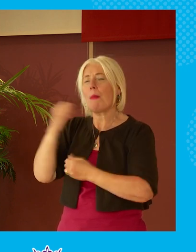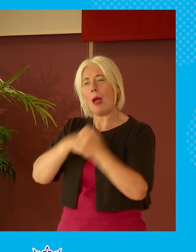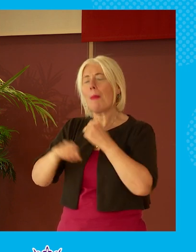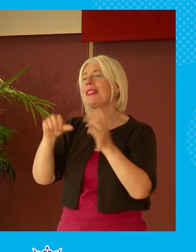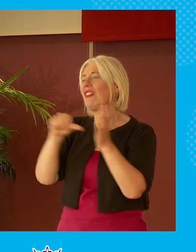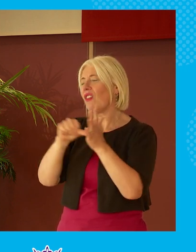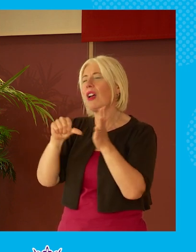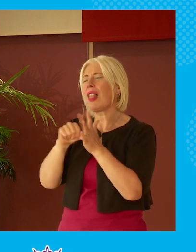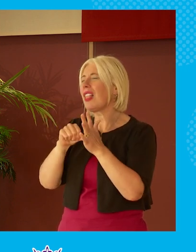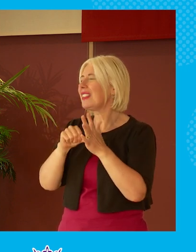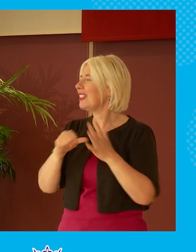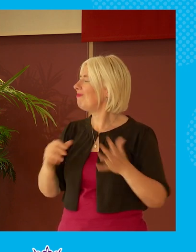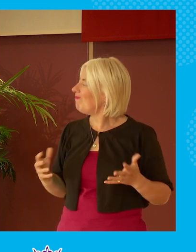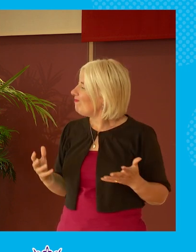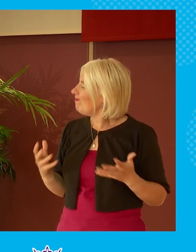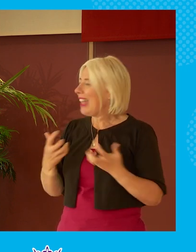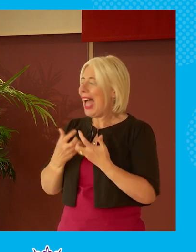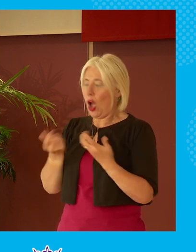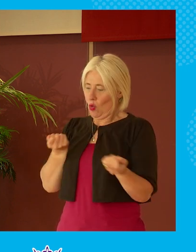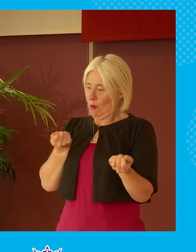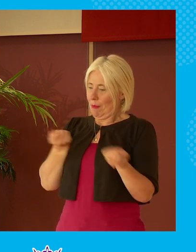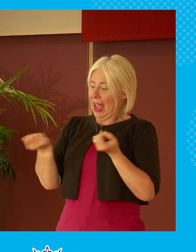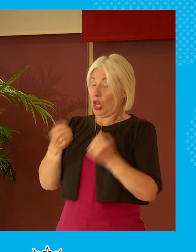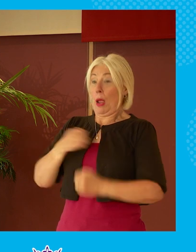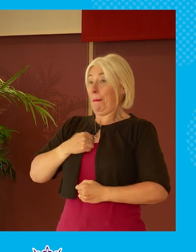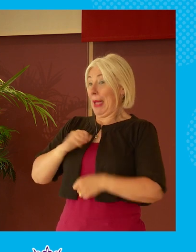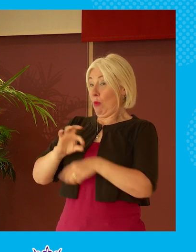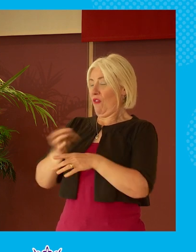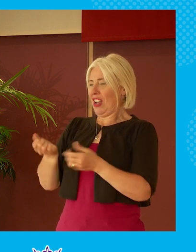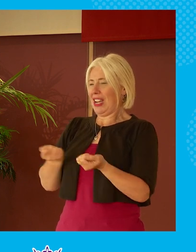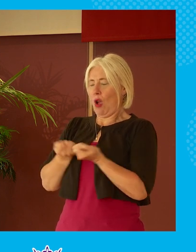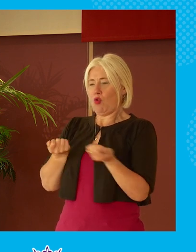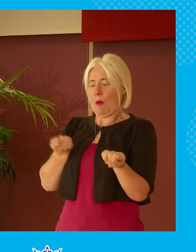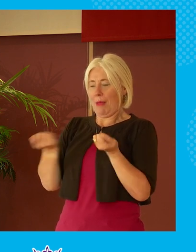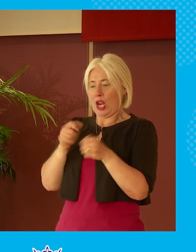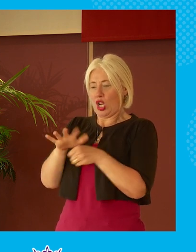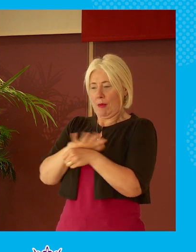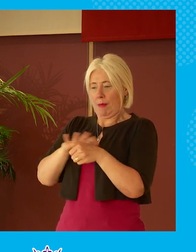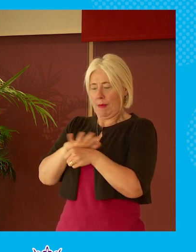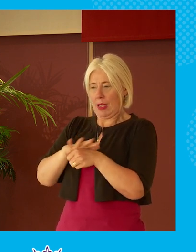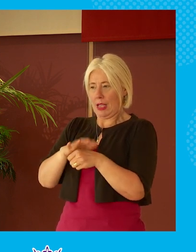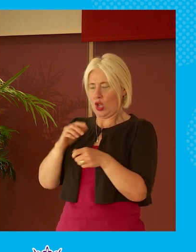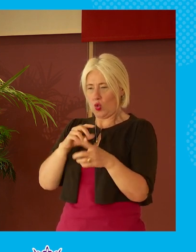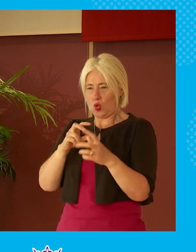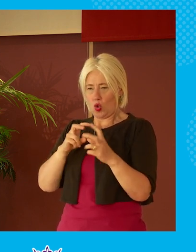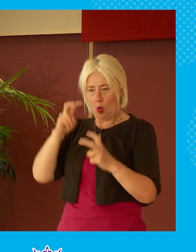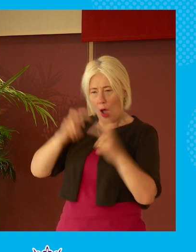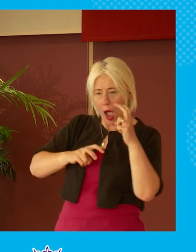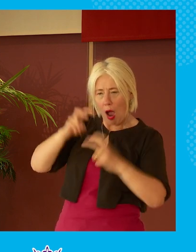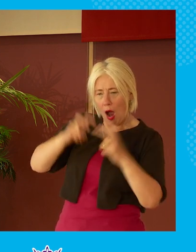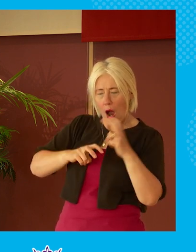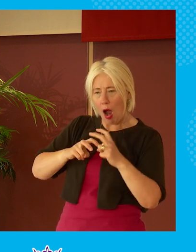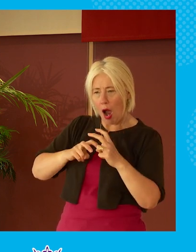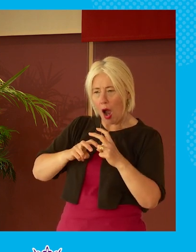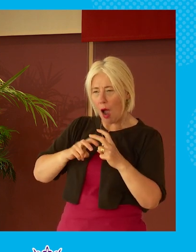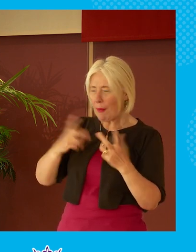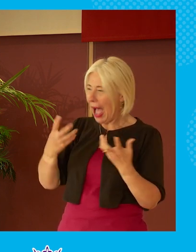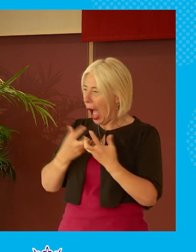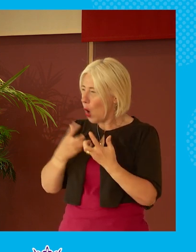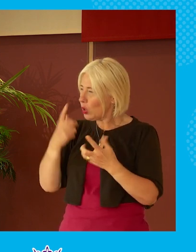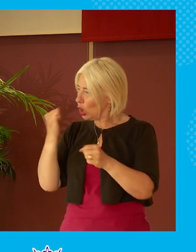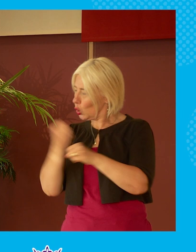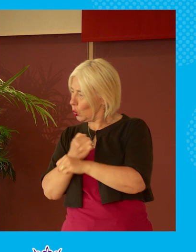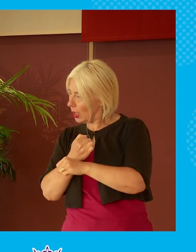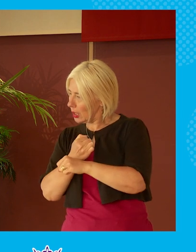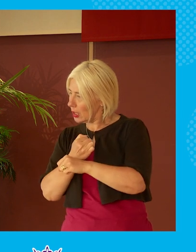then to manage a key it's certainly in my profession to manage cases and manage argument it's what we do but you can do that in a